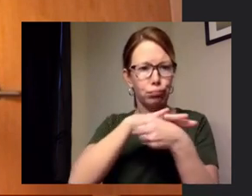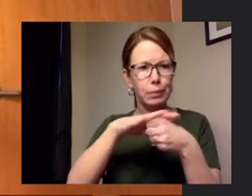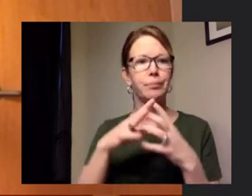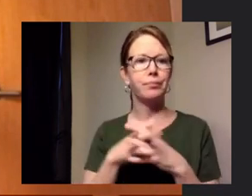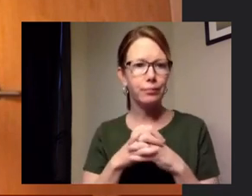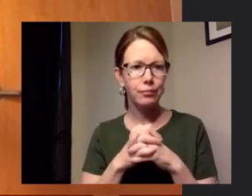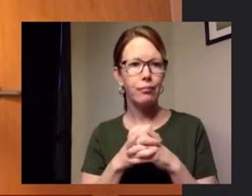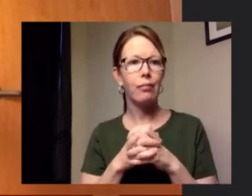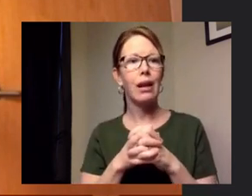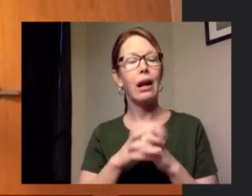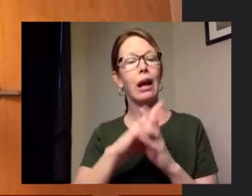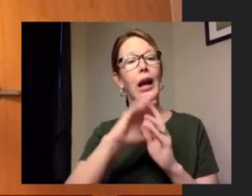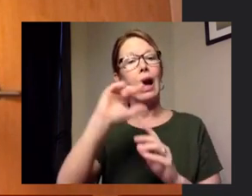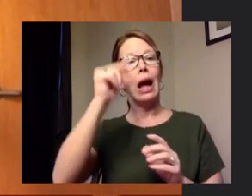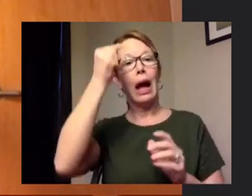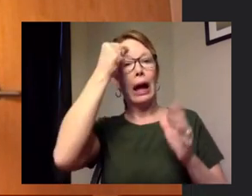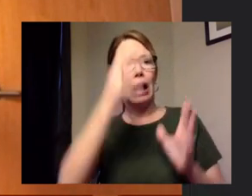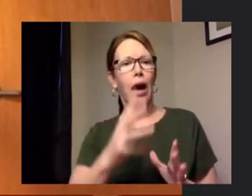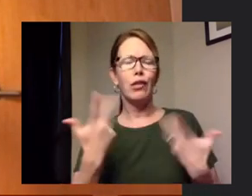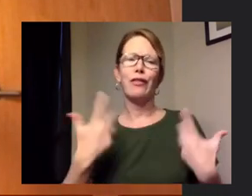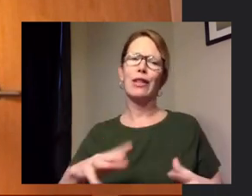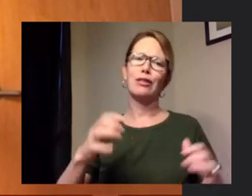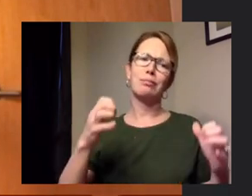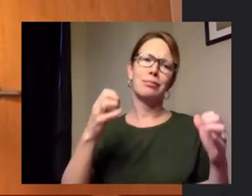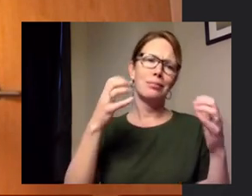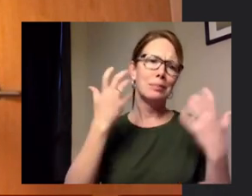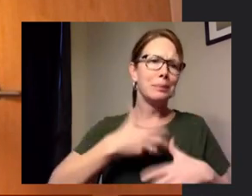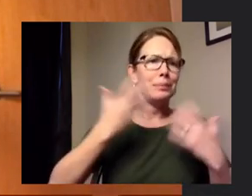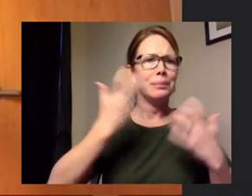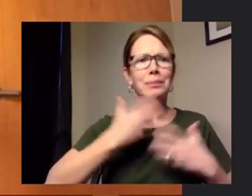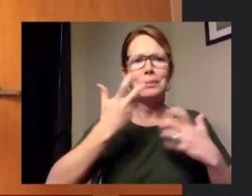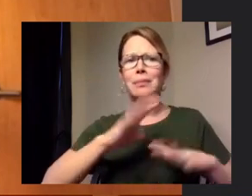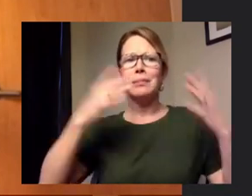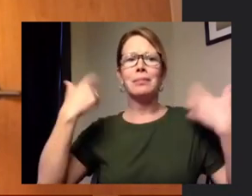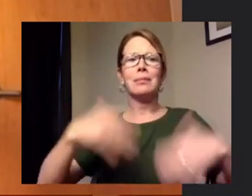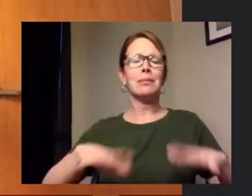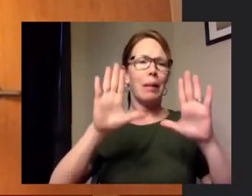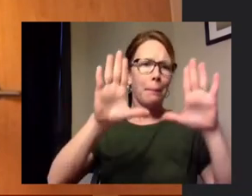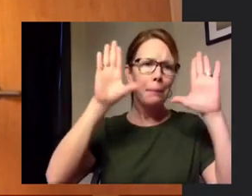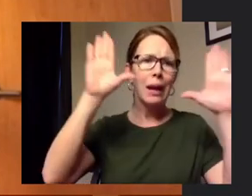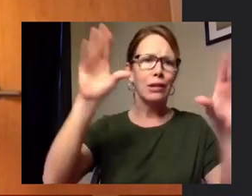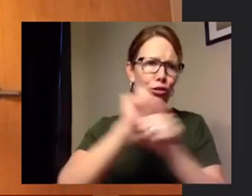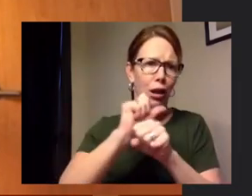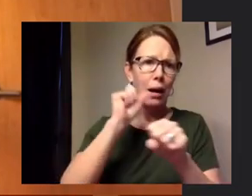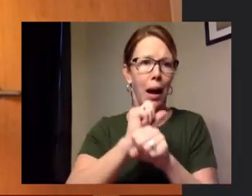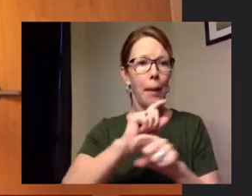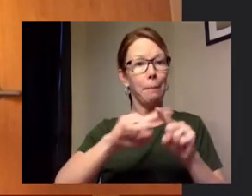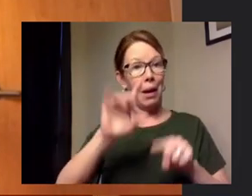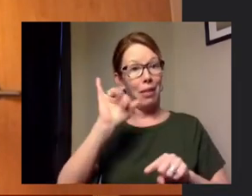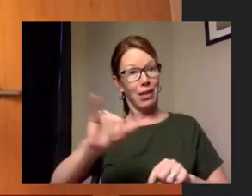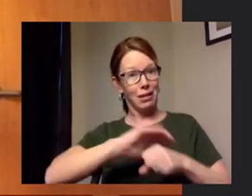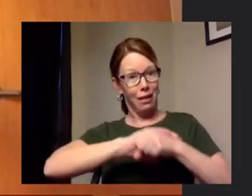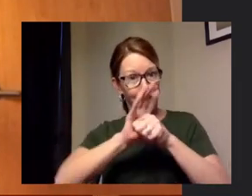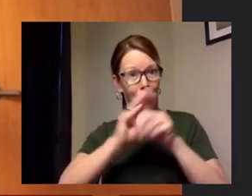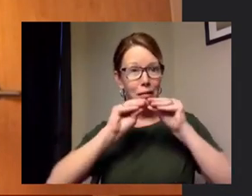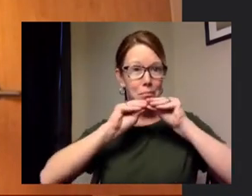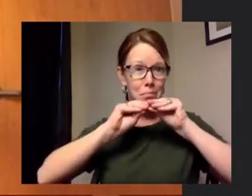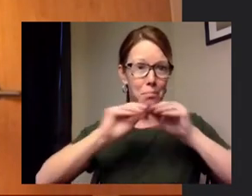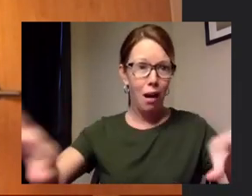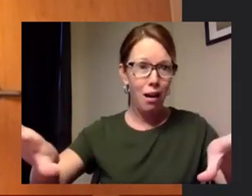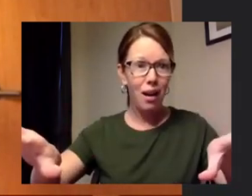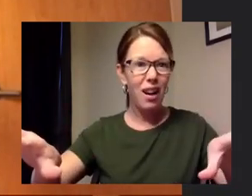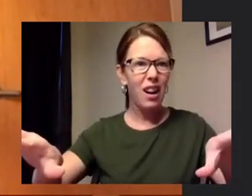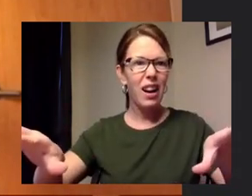governor dewine is doing amazing job um but we all need to understand that the way this virus spreads is simply